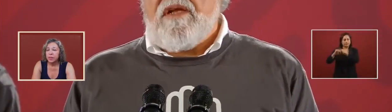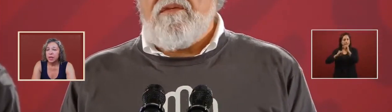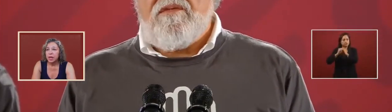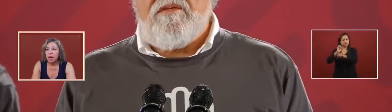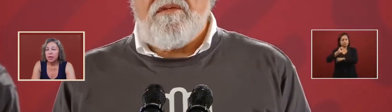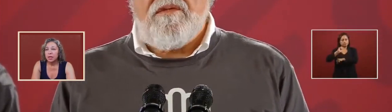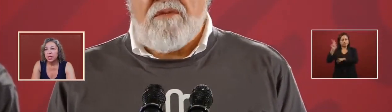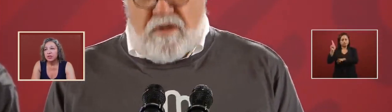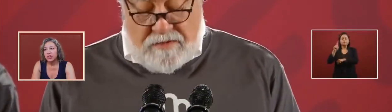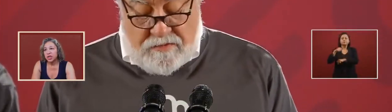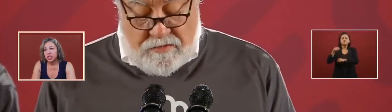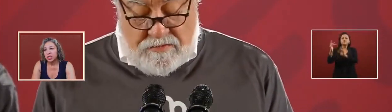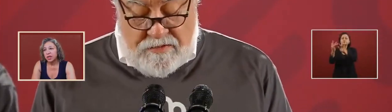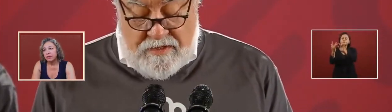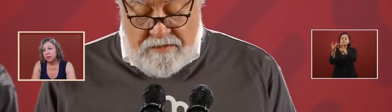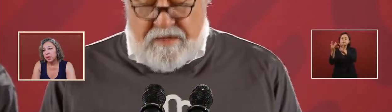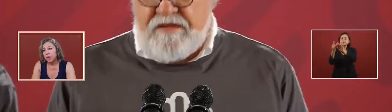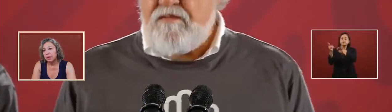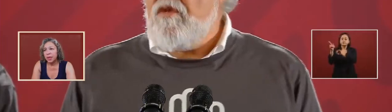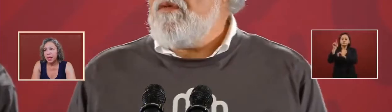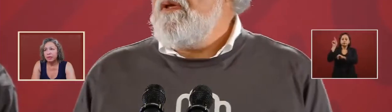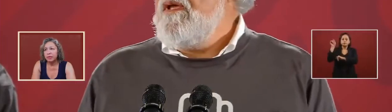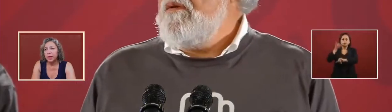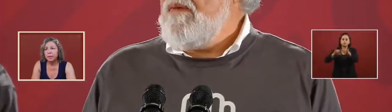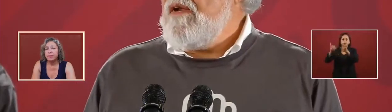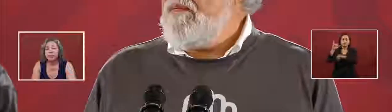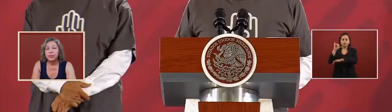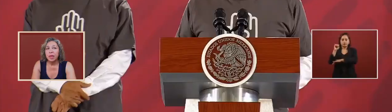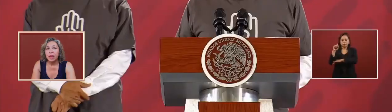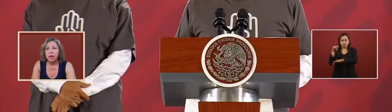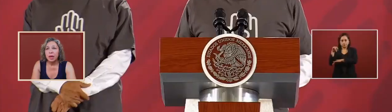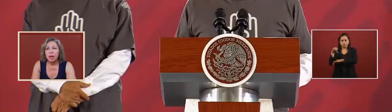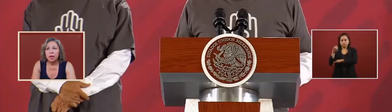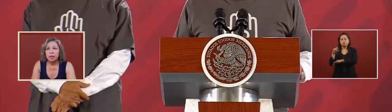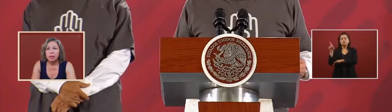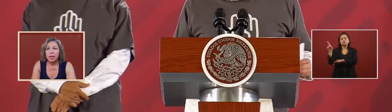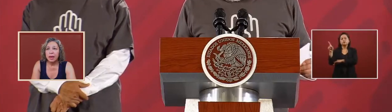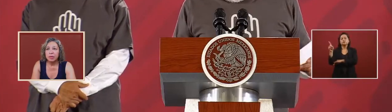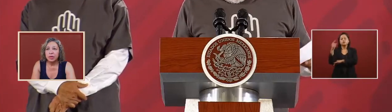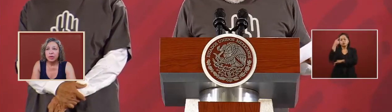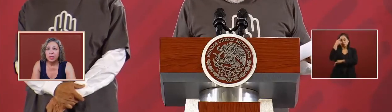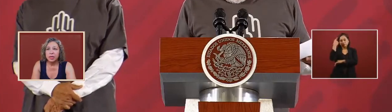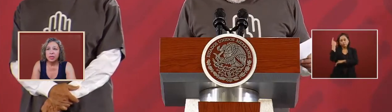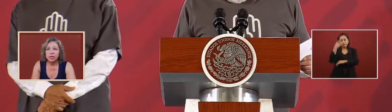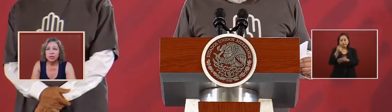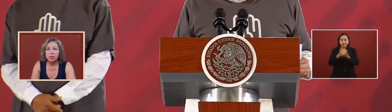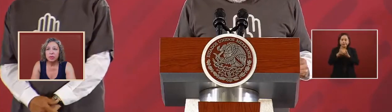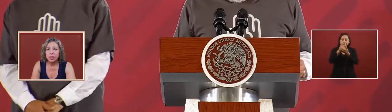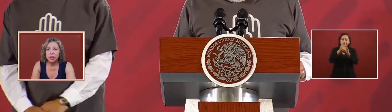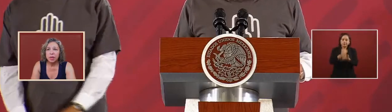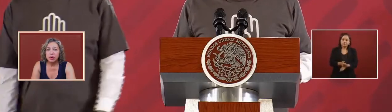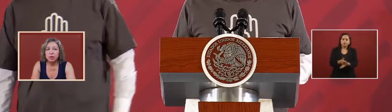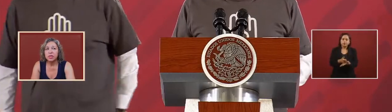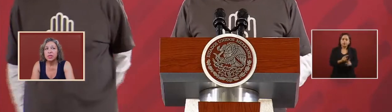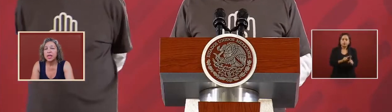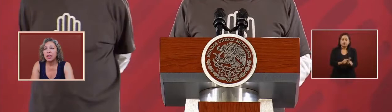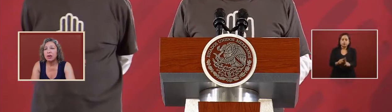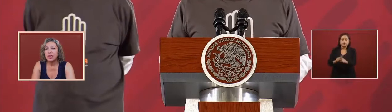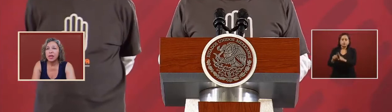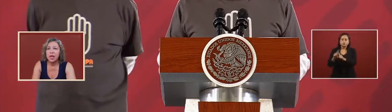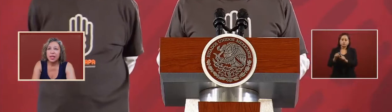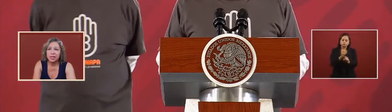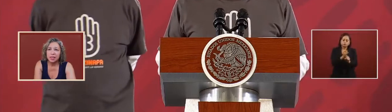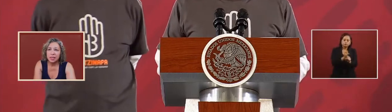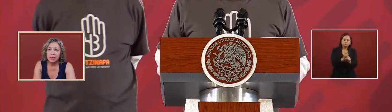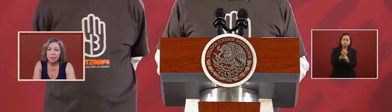on an international level and we have um laboratories to in order to take